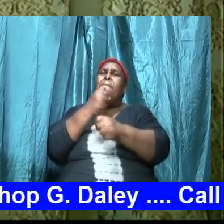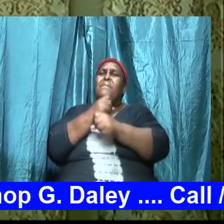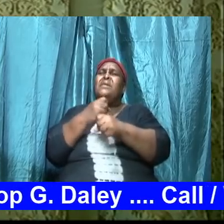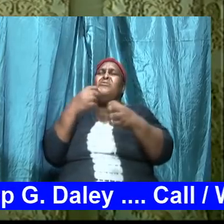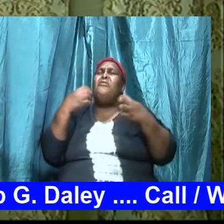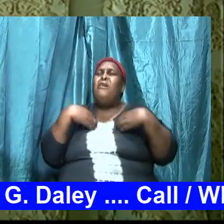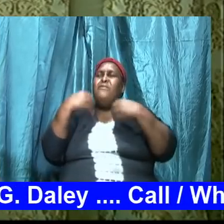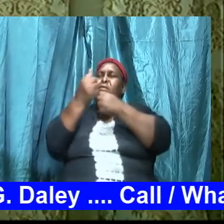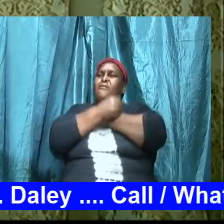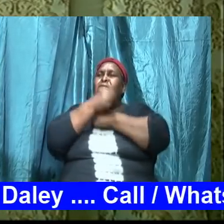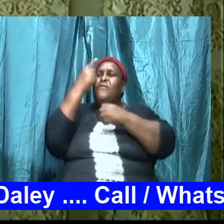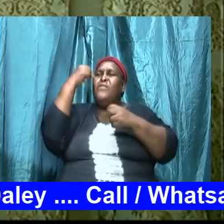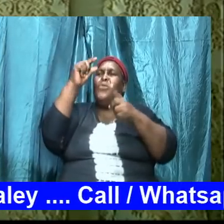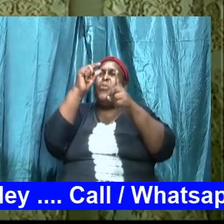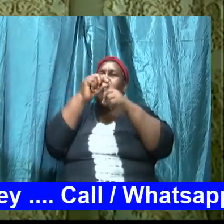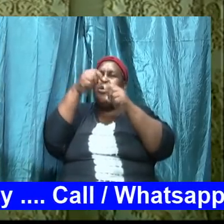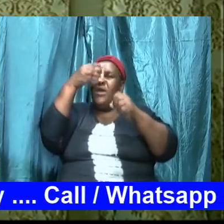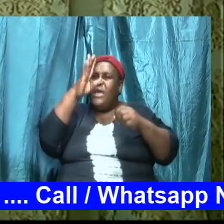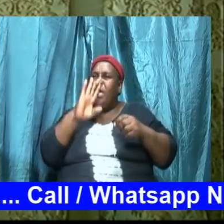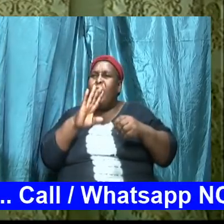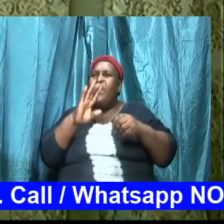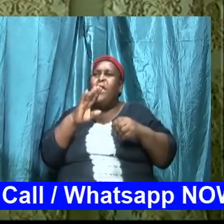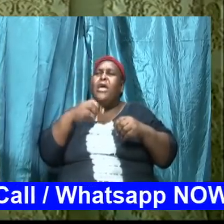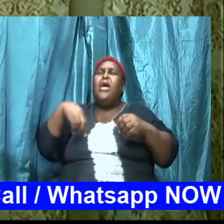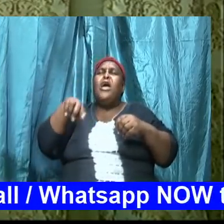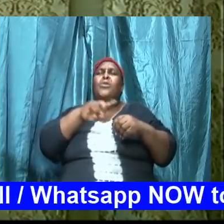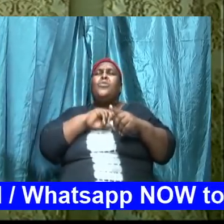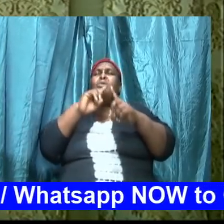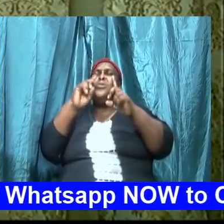overcomers and we are going to make it God bless you